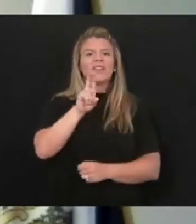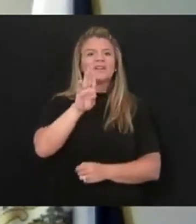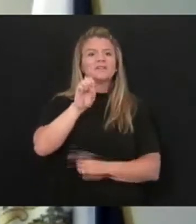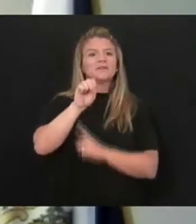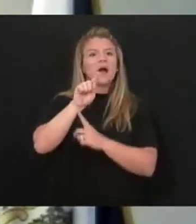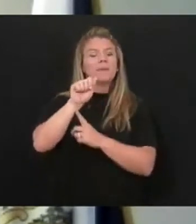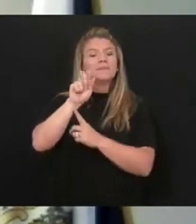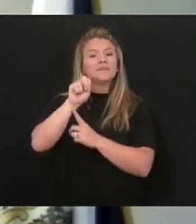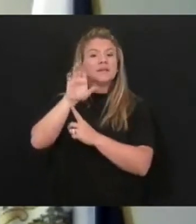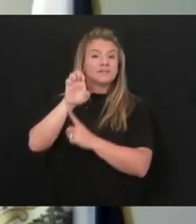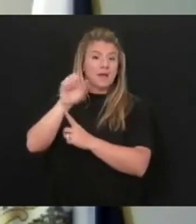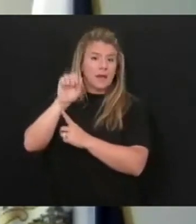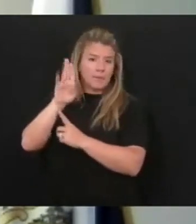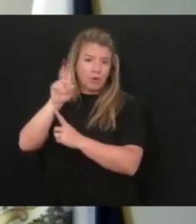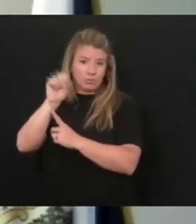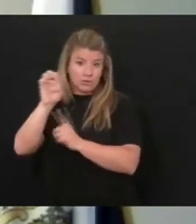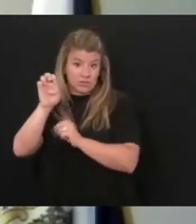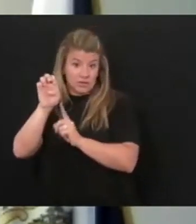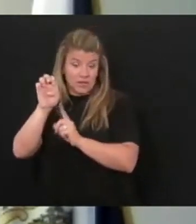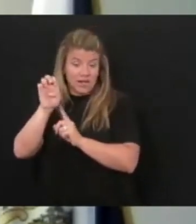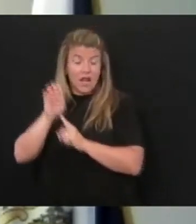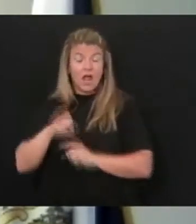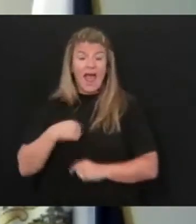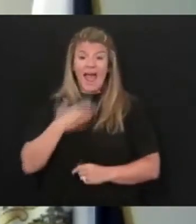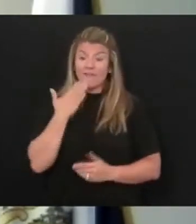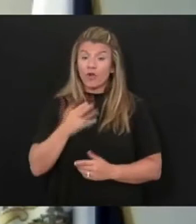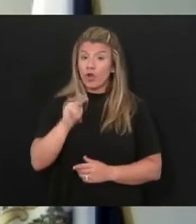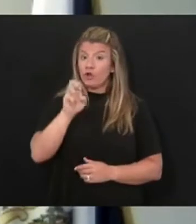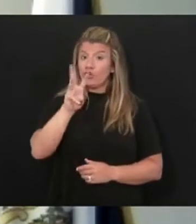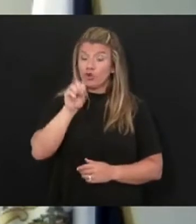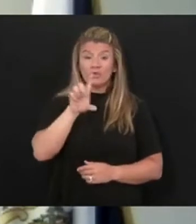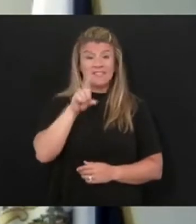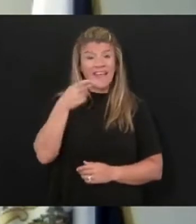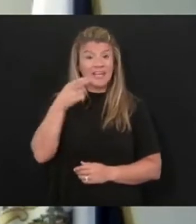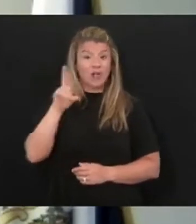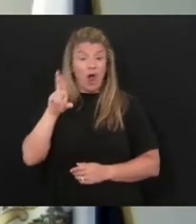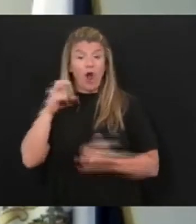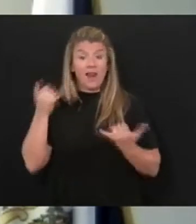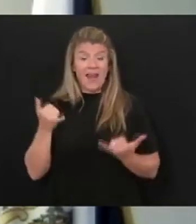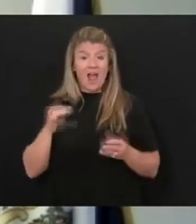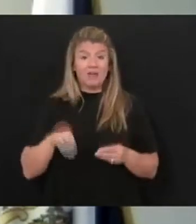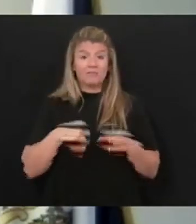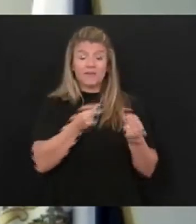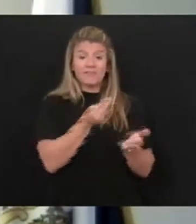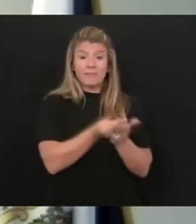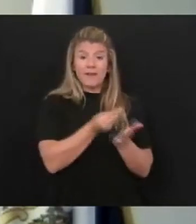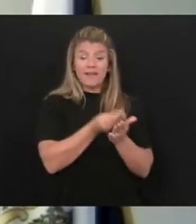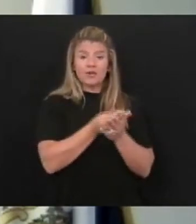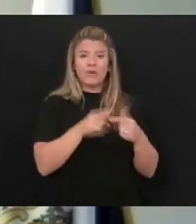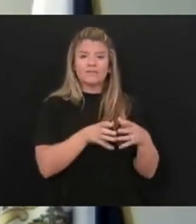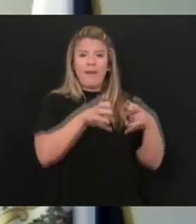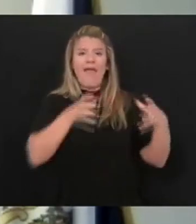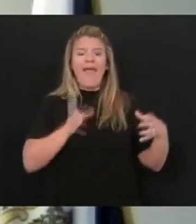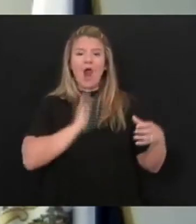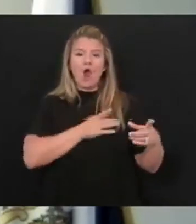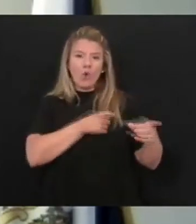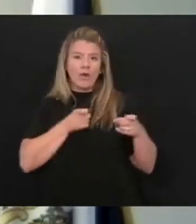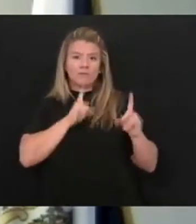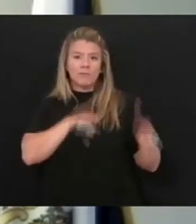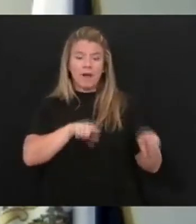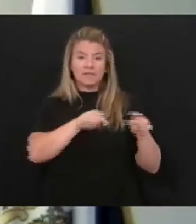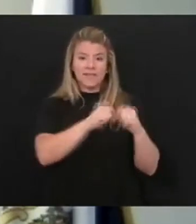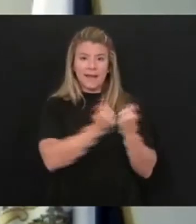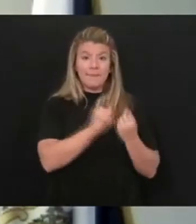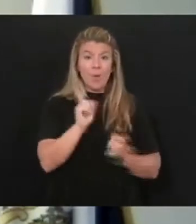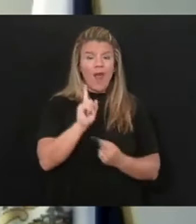that front. DHHR has provided funding to expand our quick response teams in the state in Berkeley,